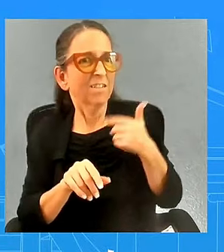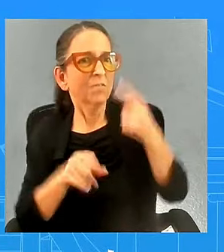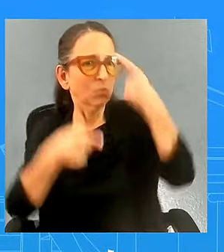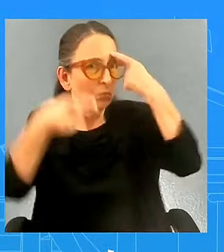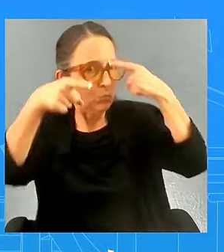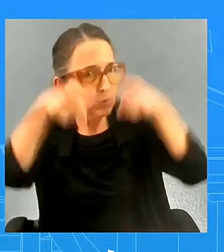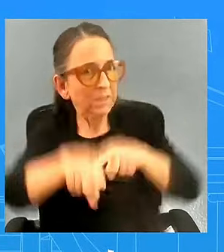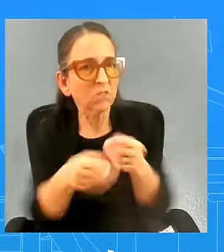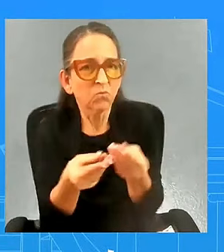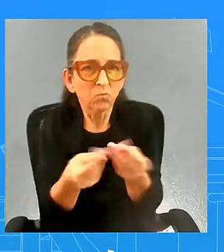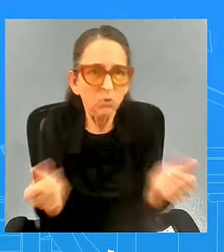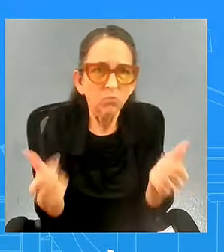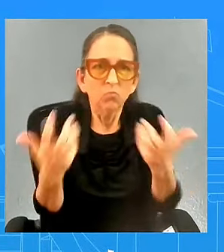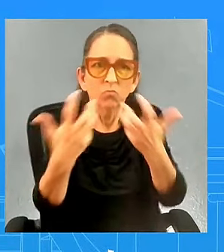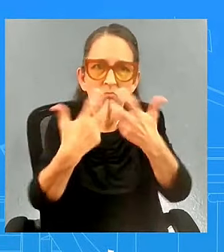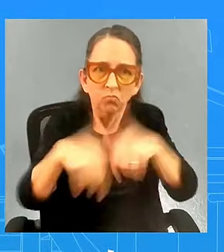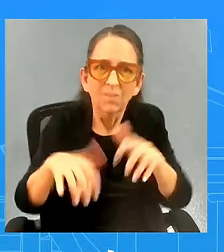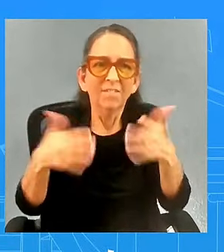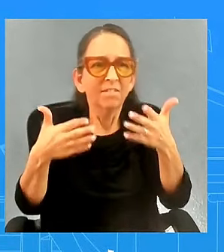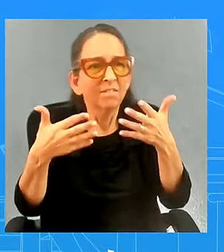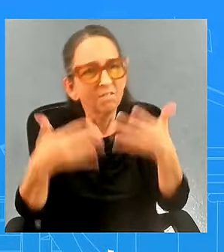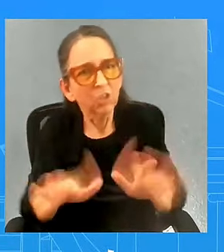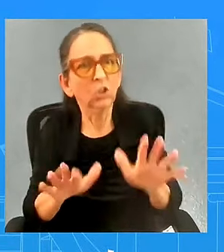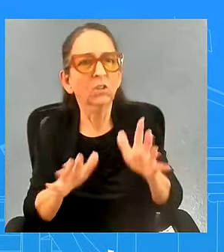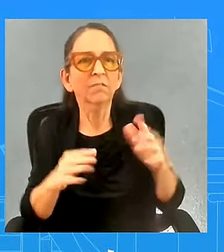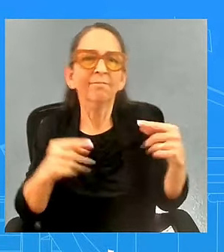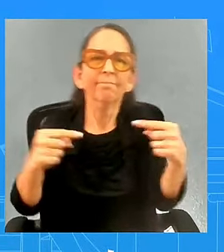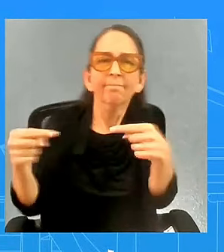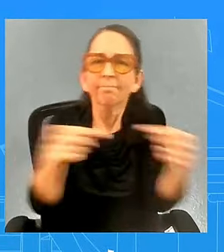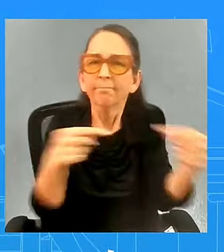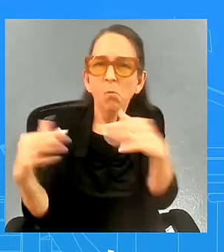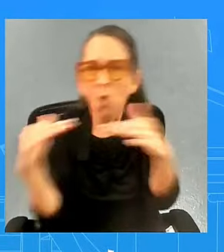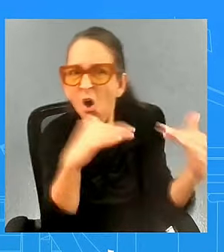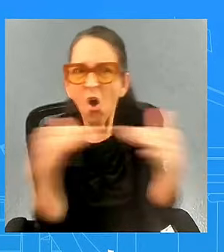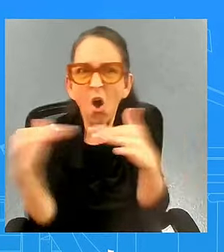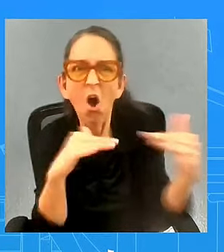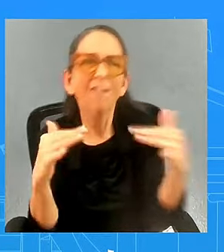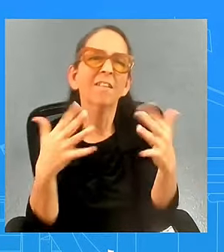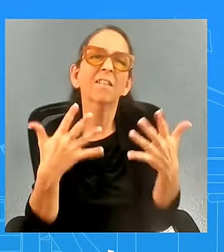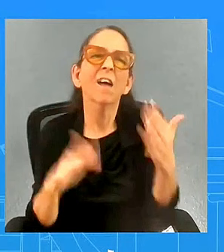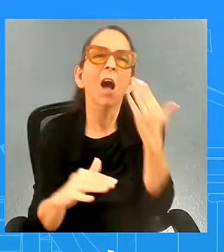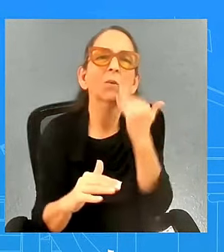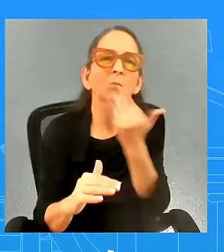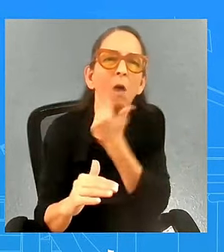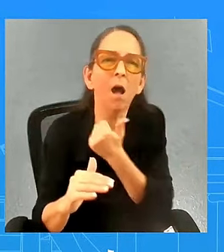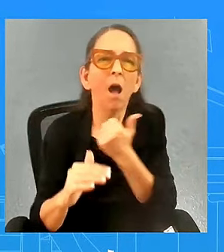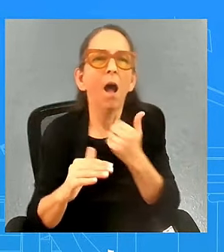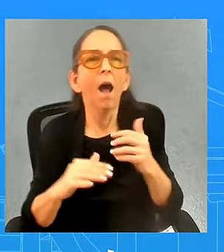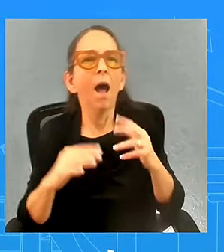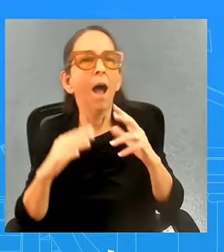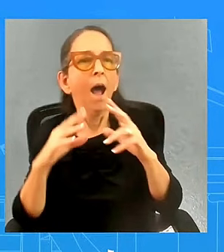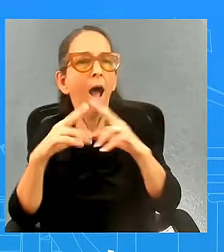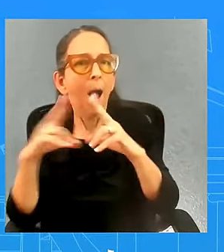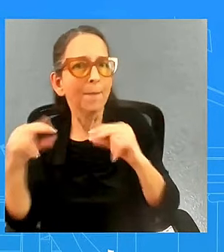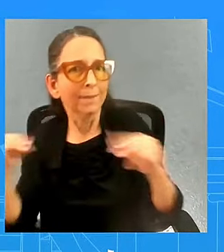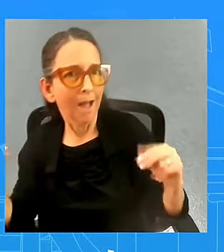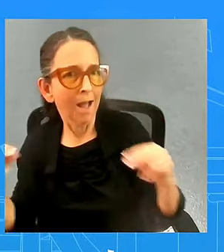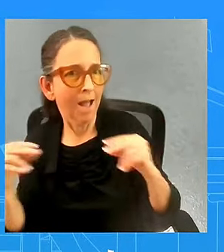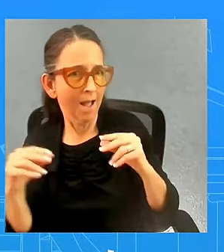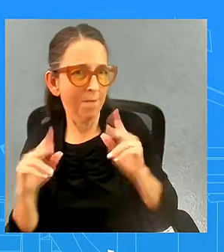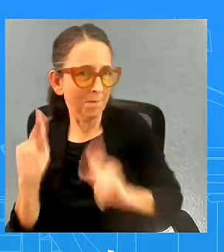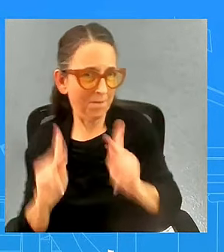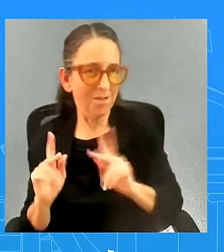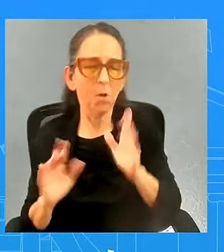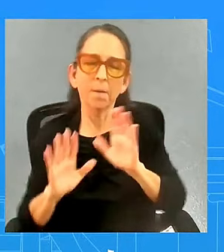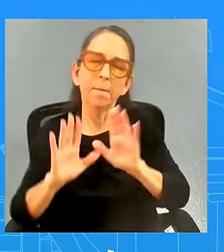blue line uh which will allow israelis and also lebanese civilians on both sides to uh to return to their homes and this is something that we've